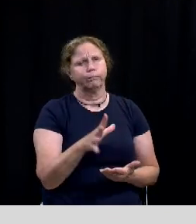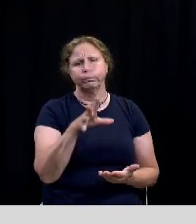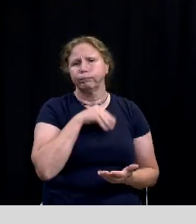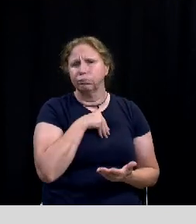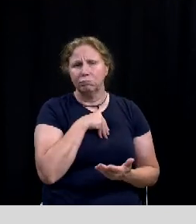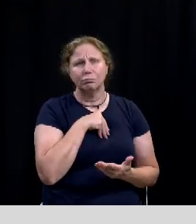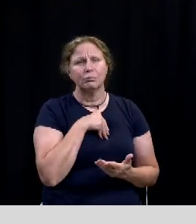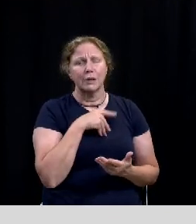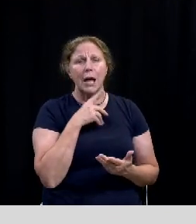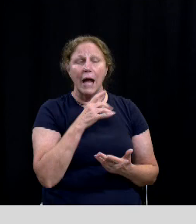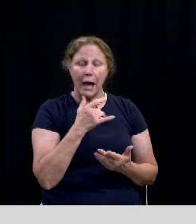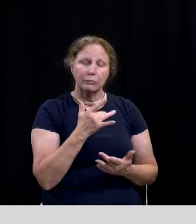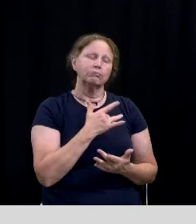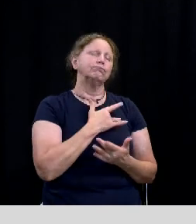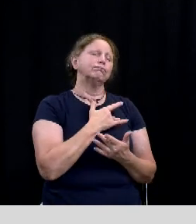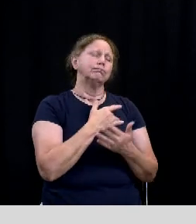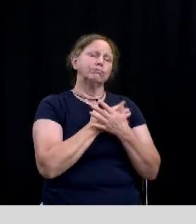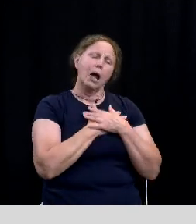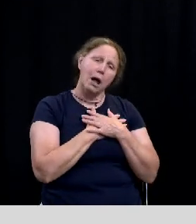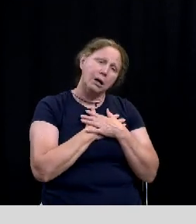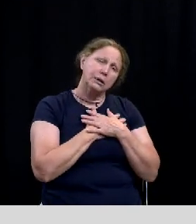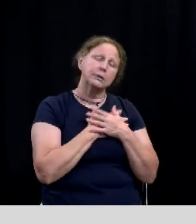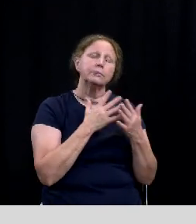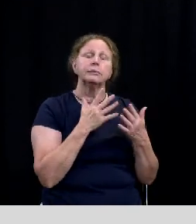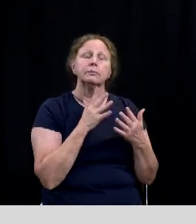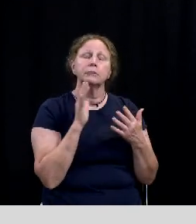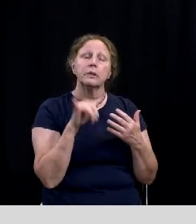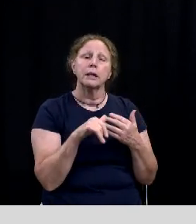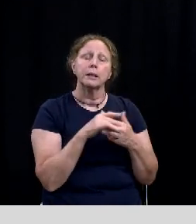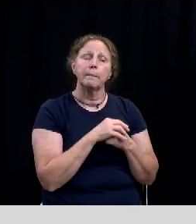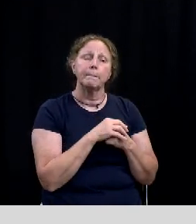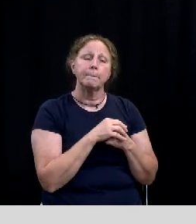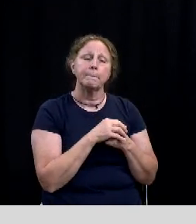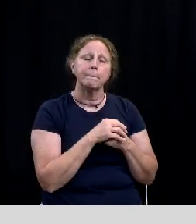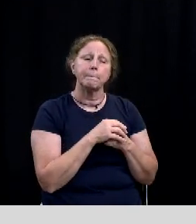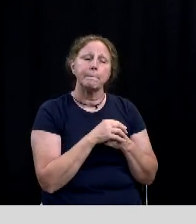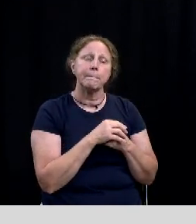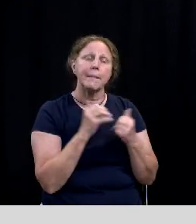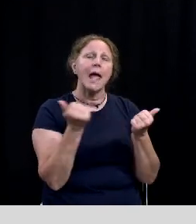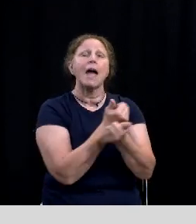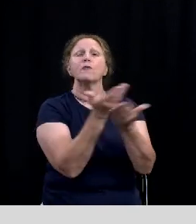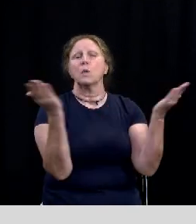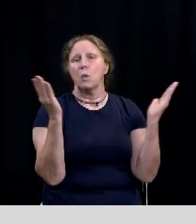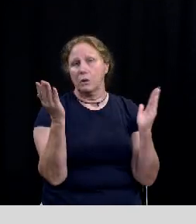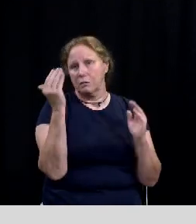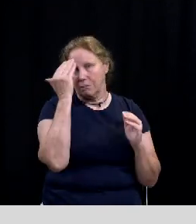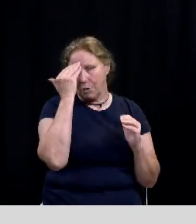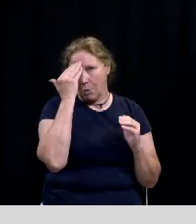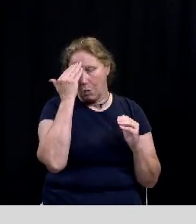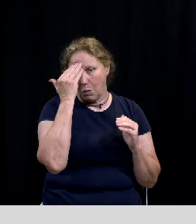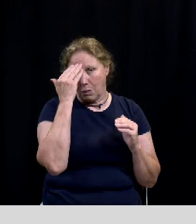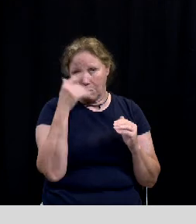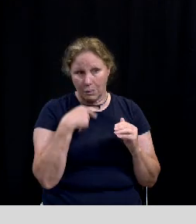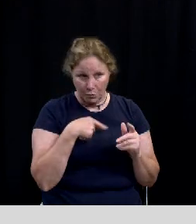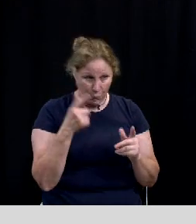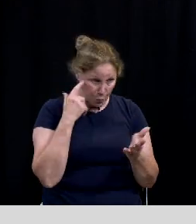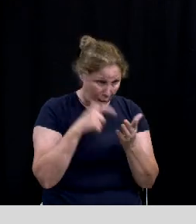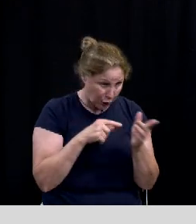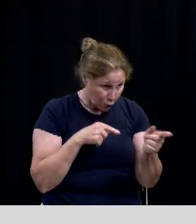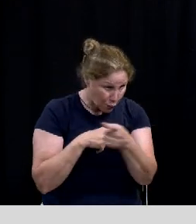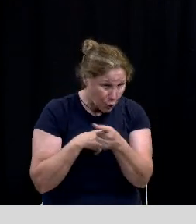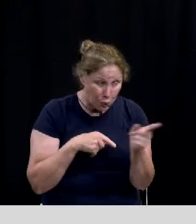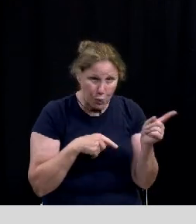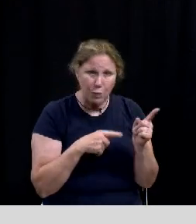to our communities to um let you know everyone know that we we see you and we we